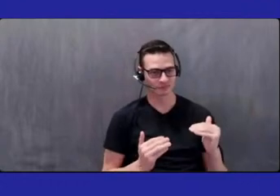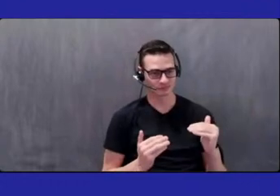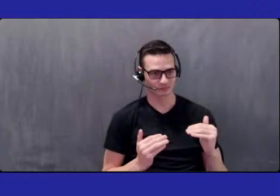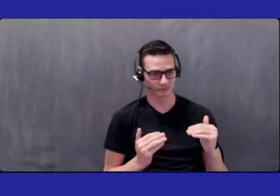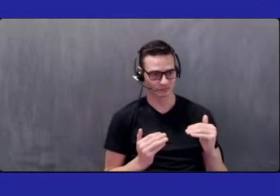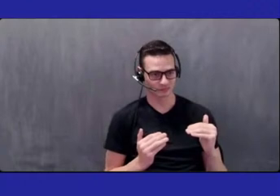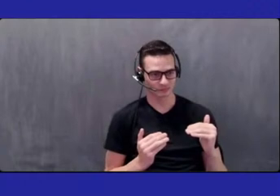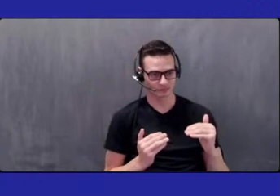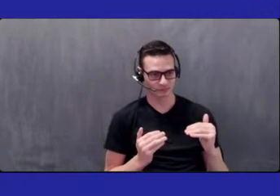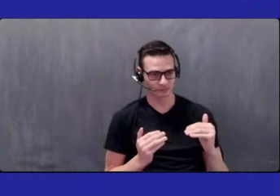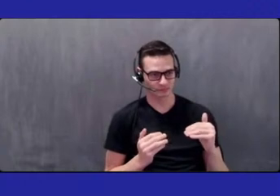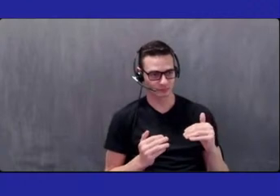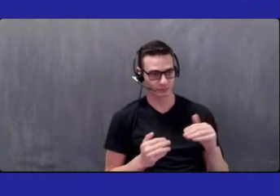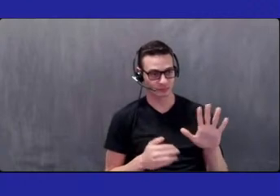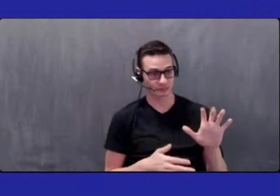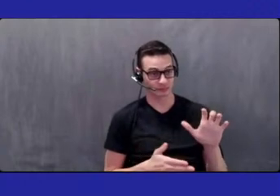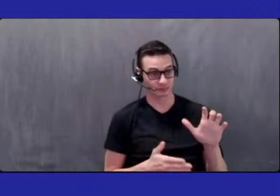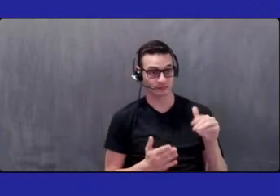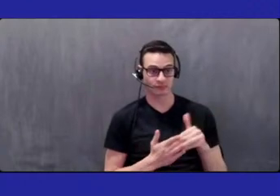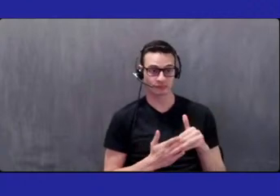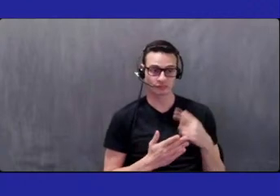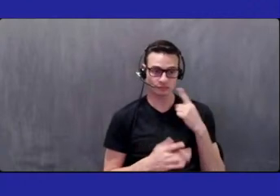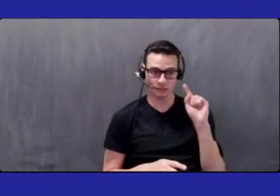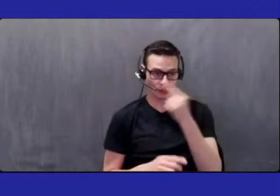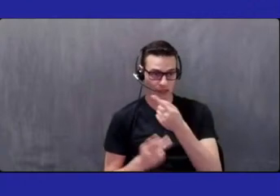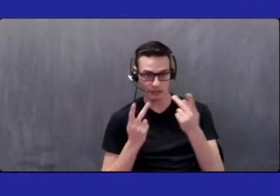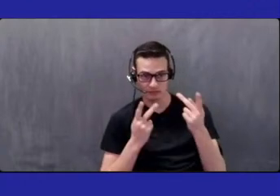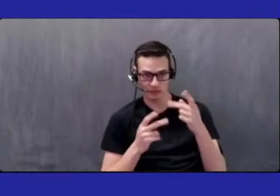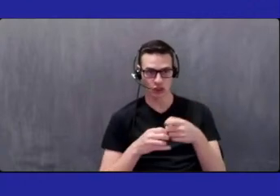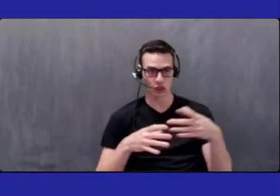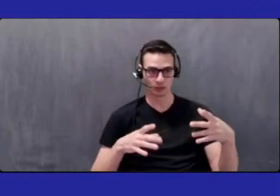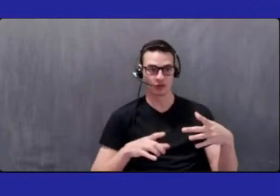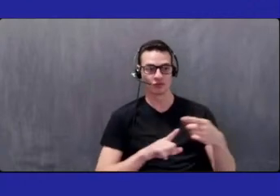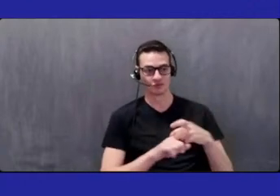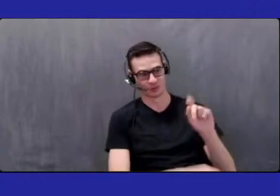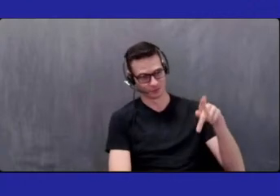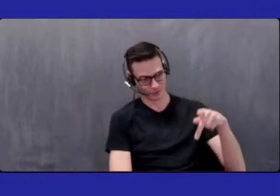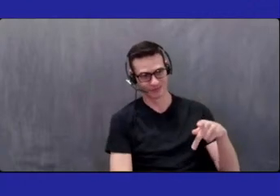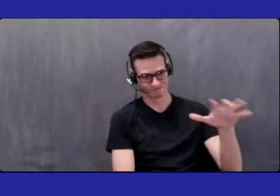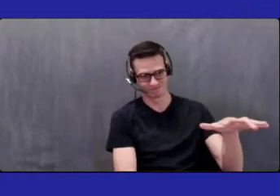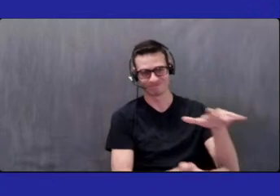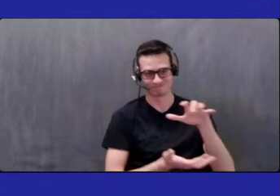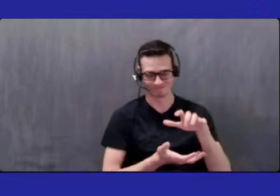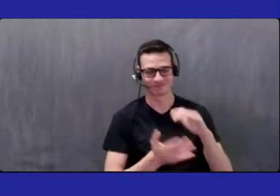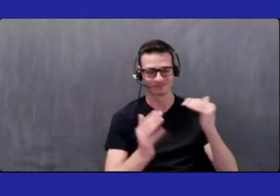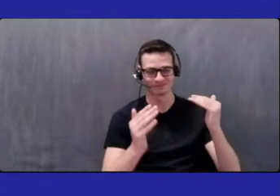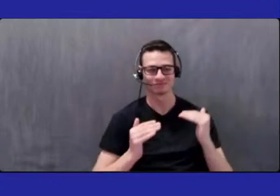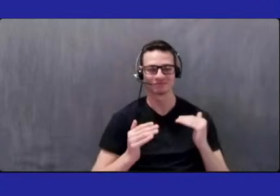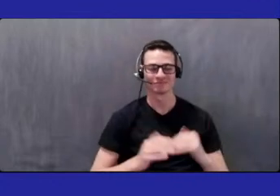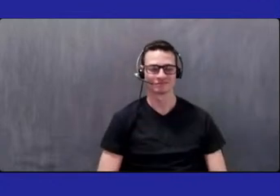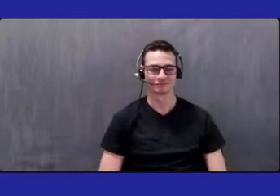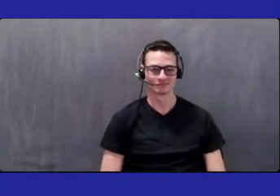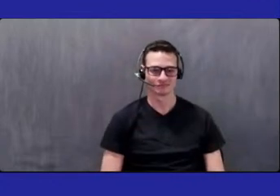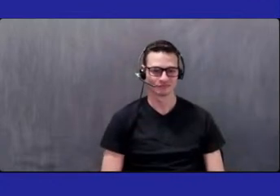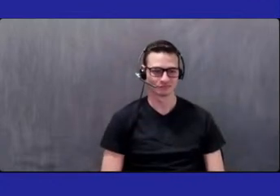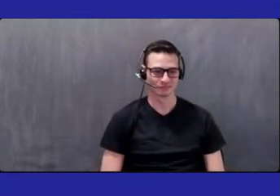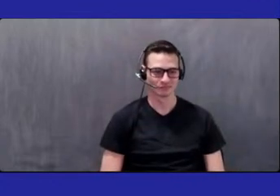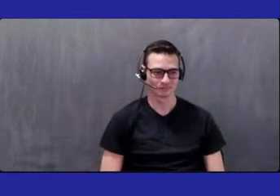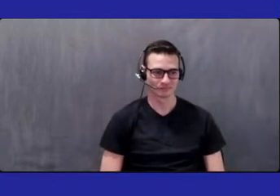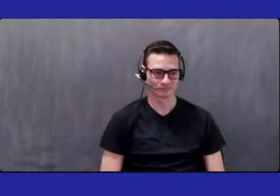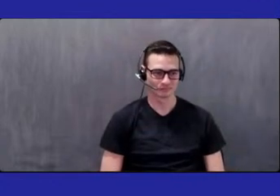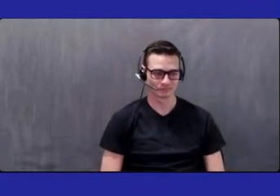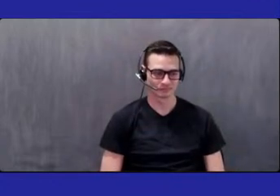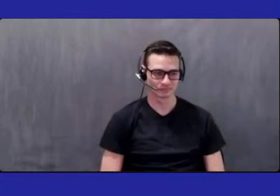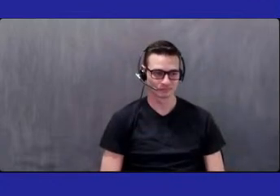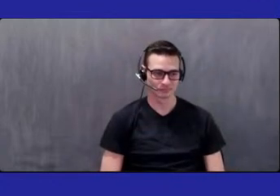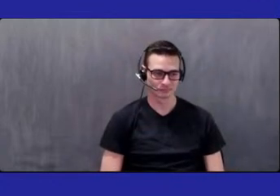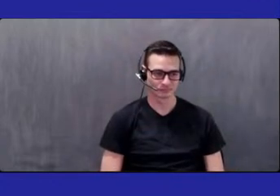$500,000 for eye and vision expansion from Bronx, from the Borough President, also, and $1